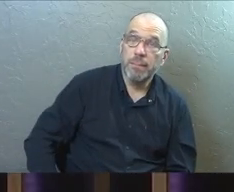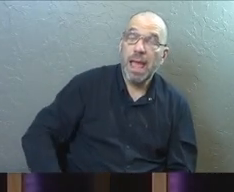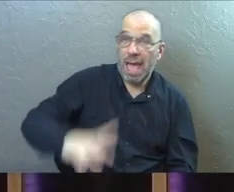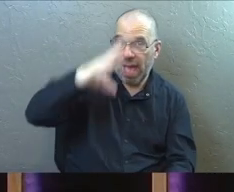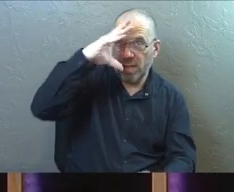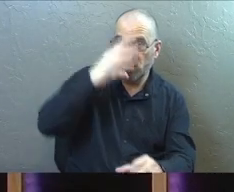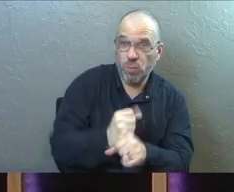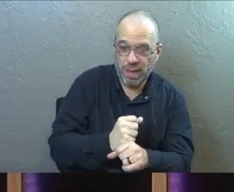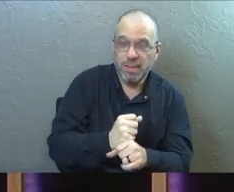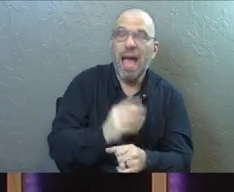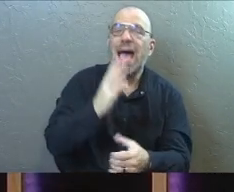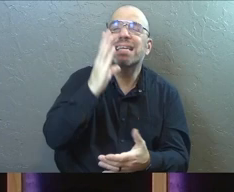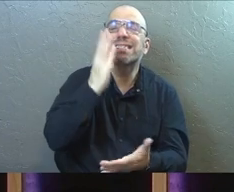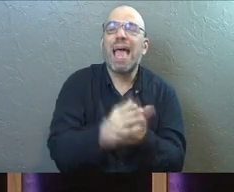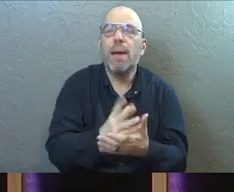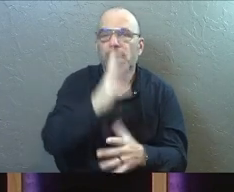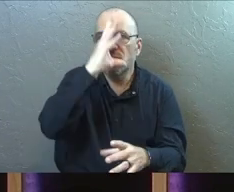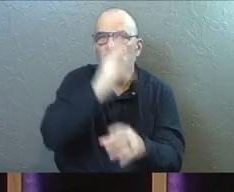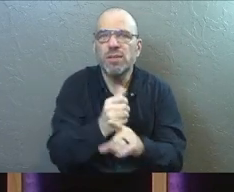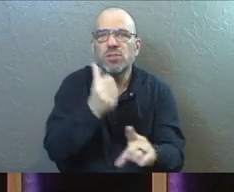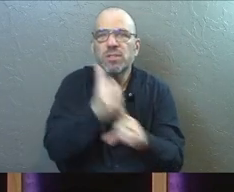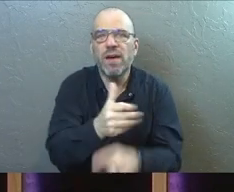And trust him and stop trusting yourself.